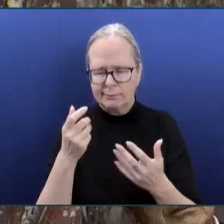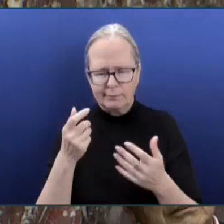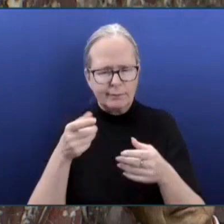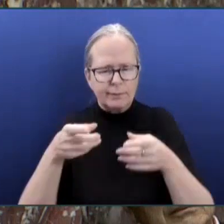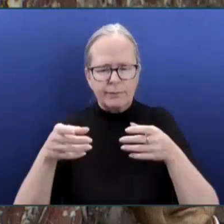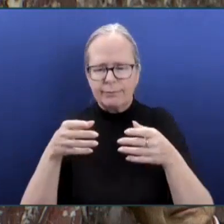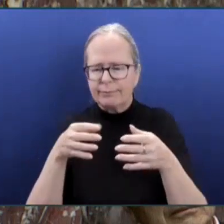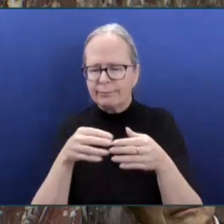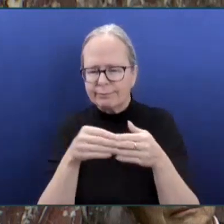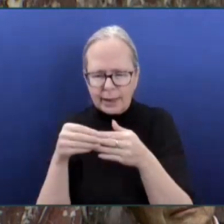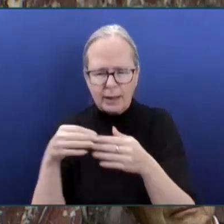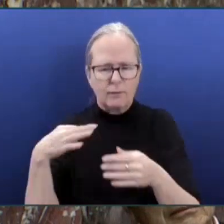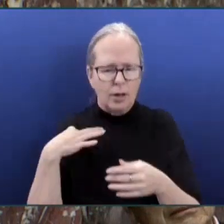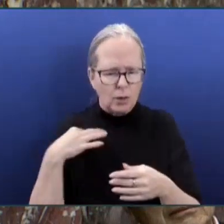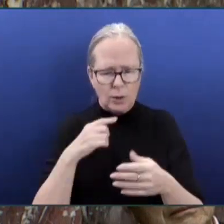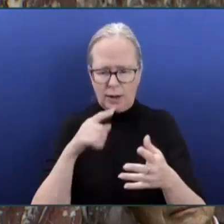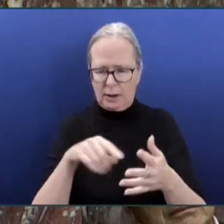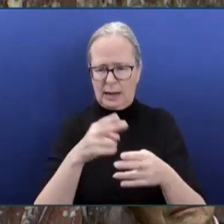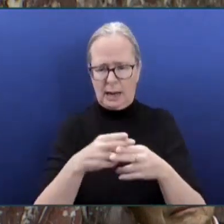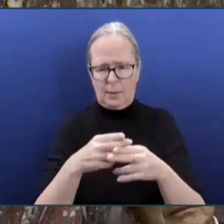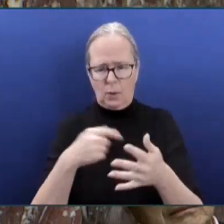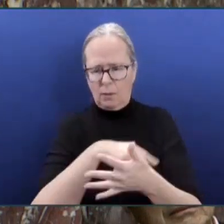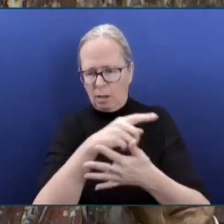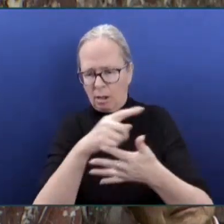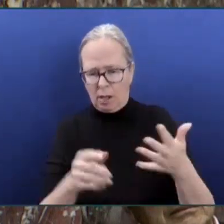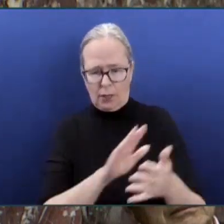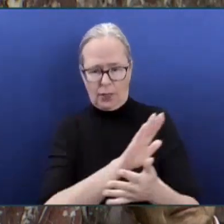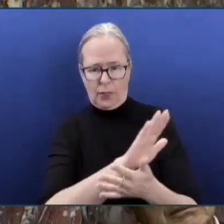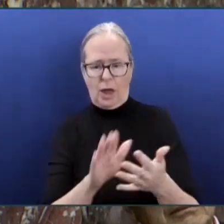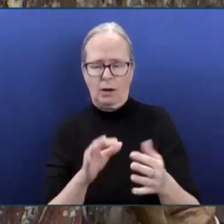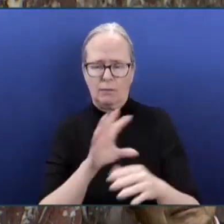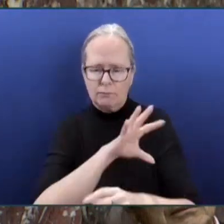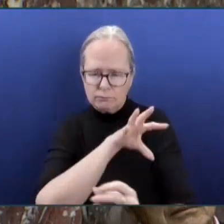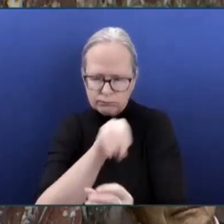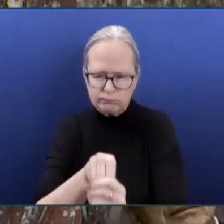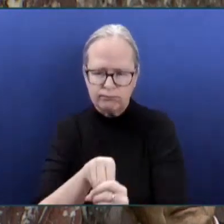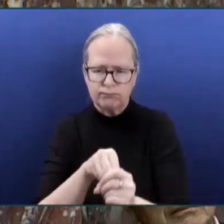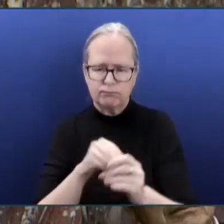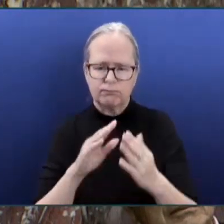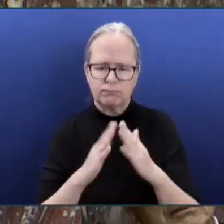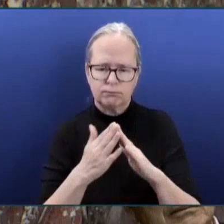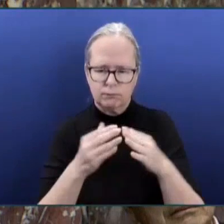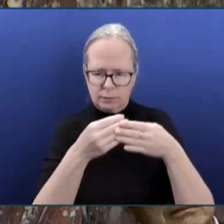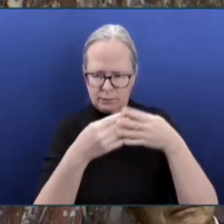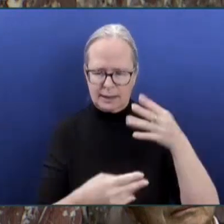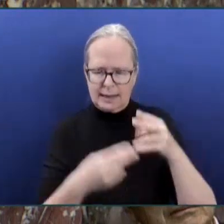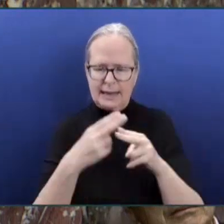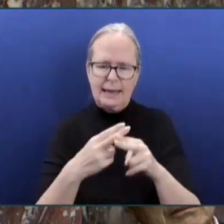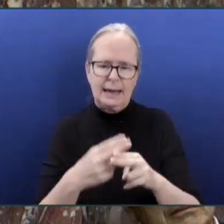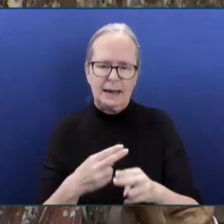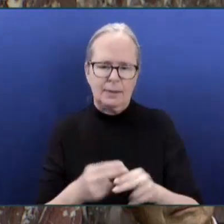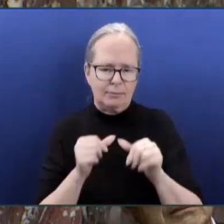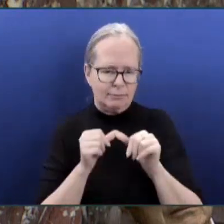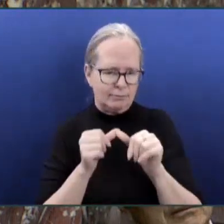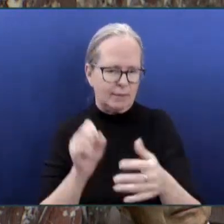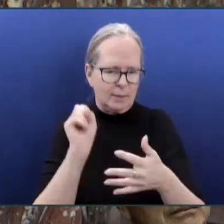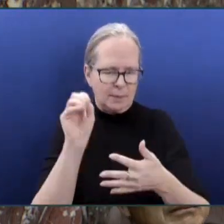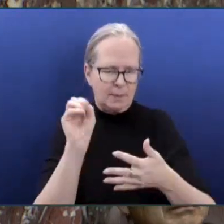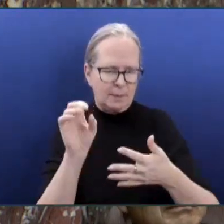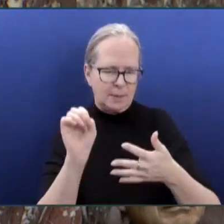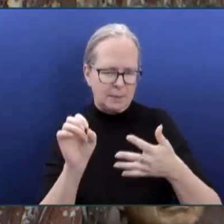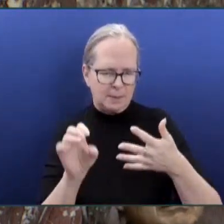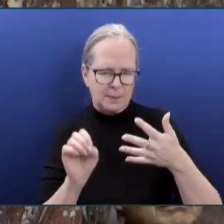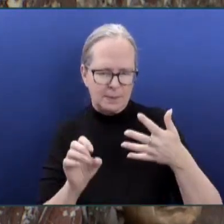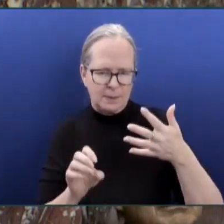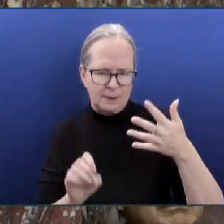Jurgen Worthwine, Evaluation Director. Adam Kurz-Zenblatt, Head Coach. Evan Lee, Jersey and